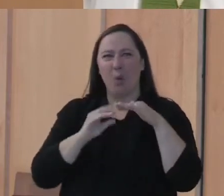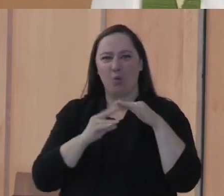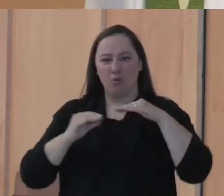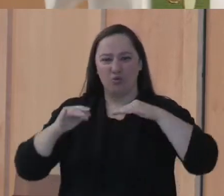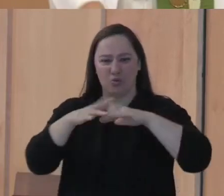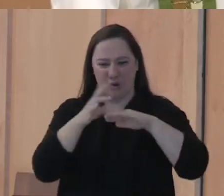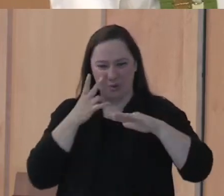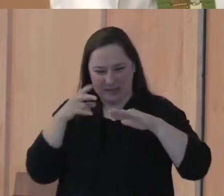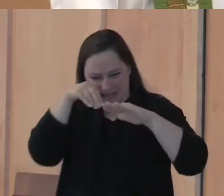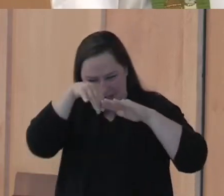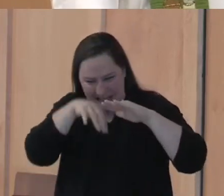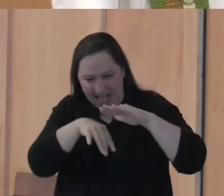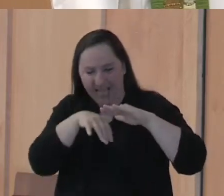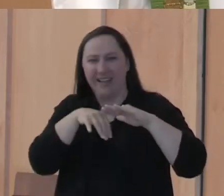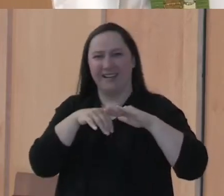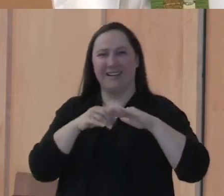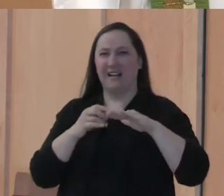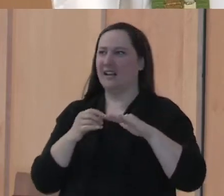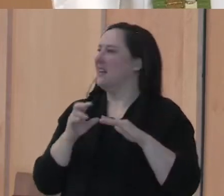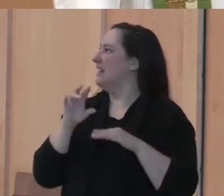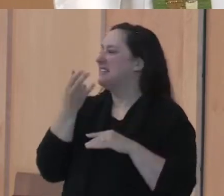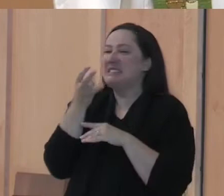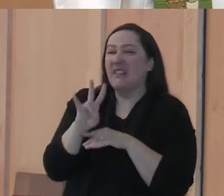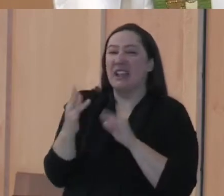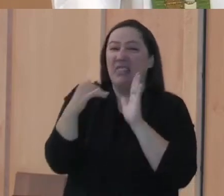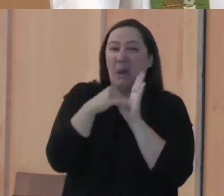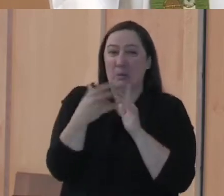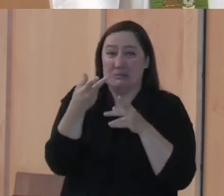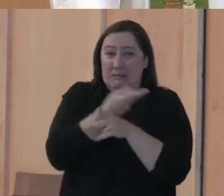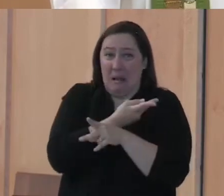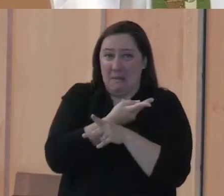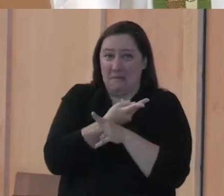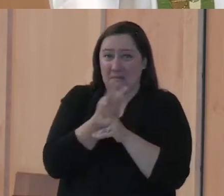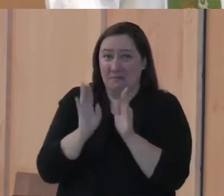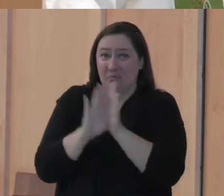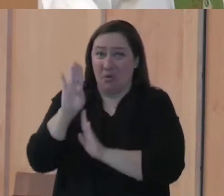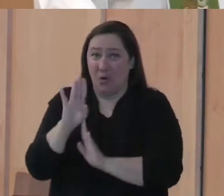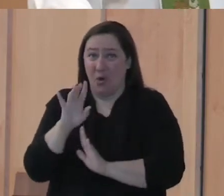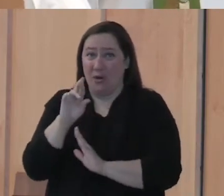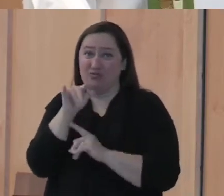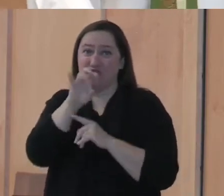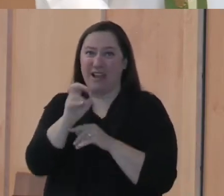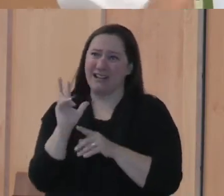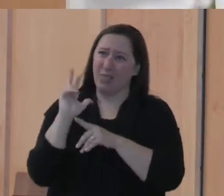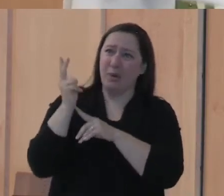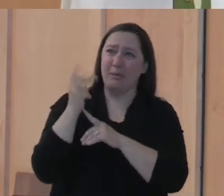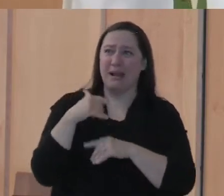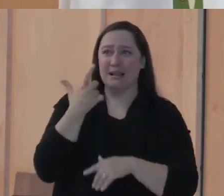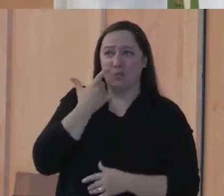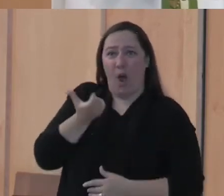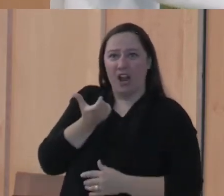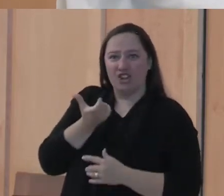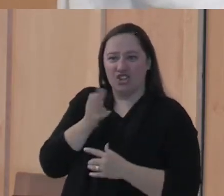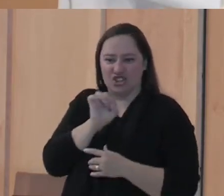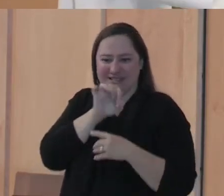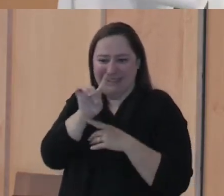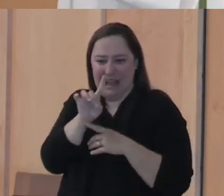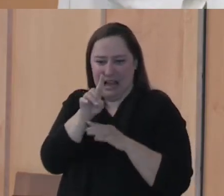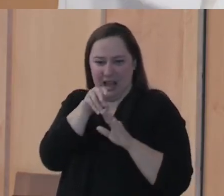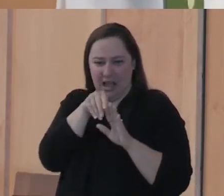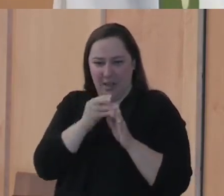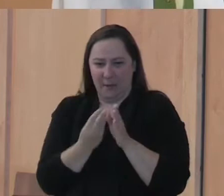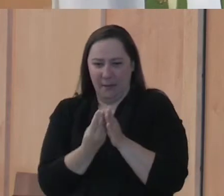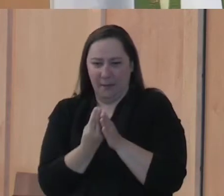the ground and it's sped up to 17,000 times the actual growing rate. So in three minutes, you watch the seed in the ground